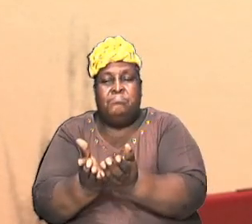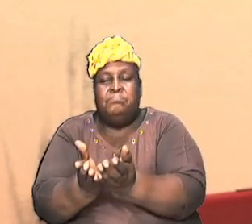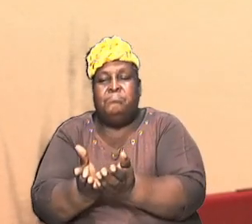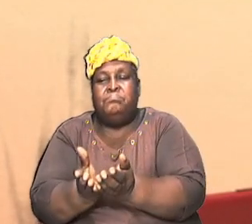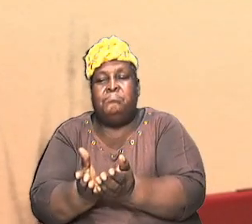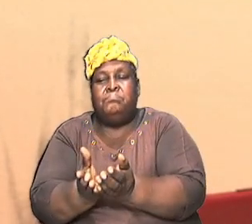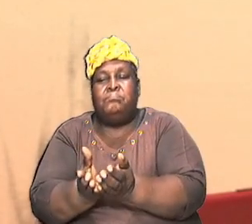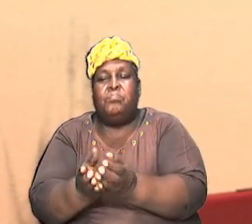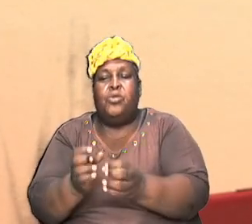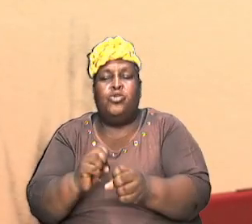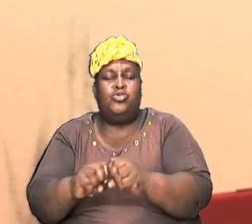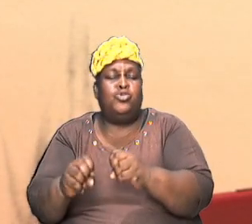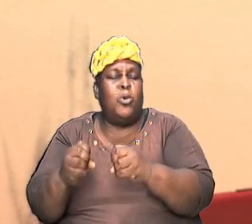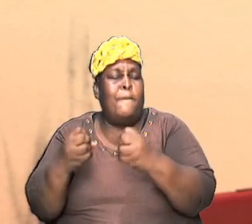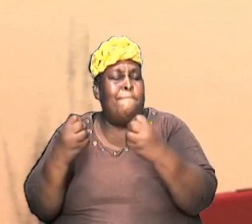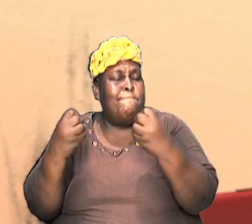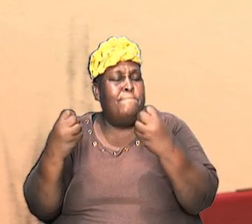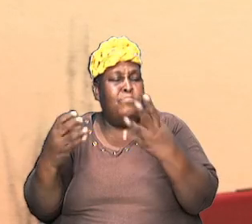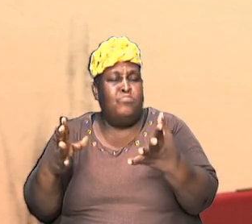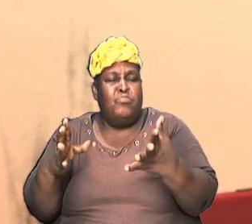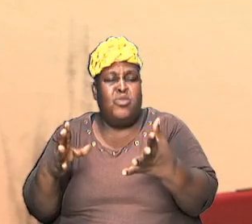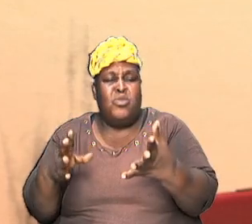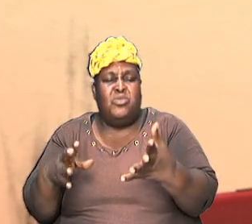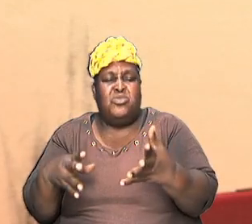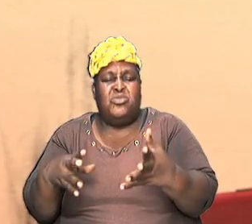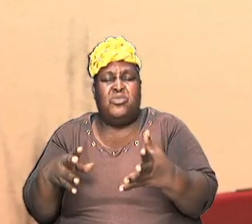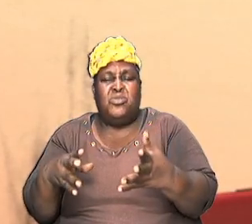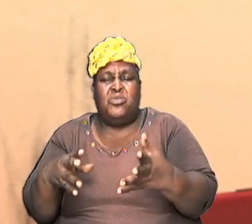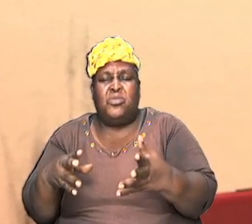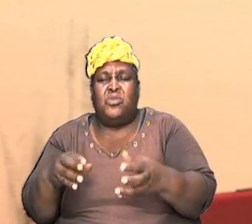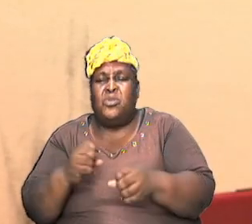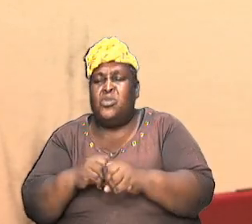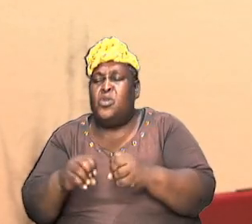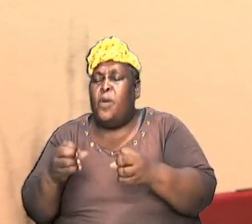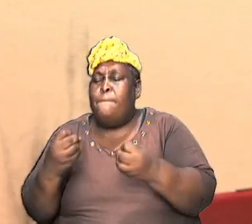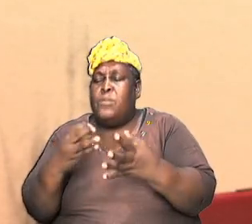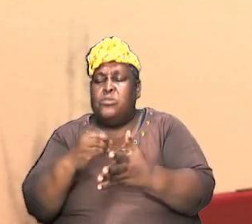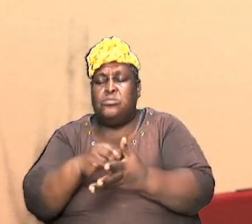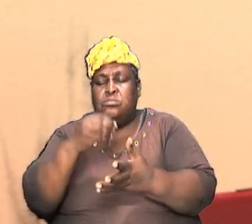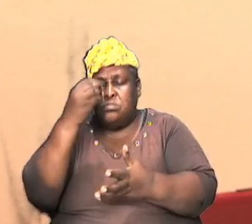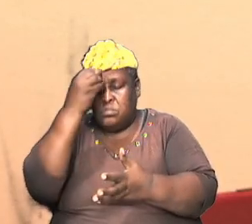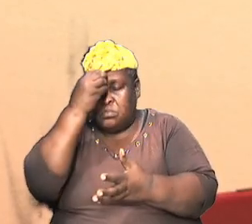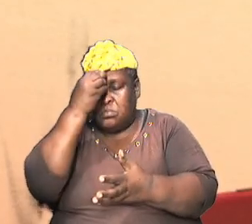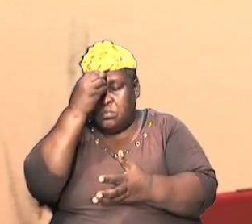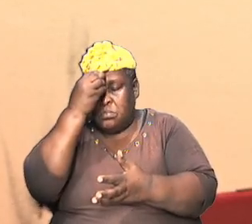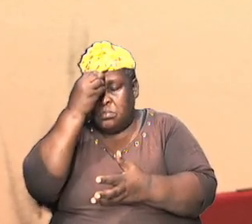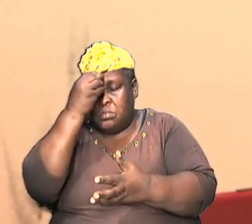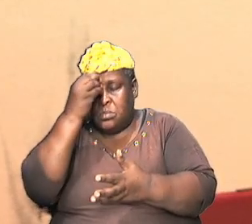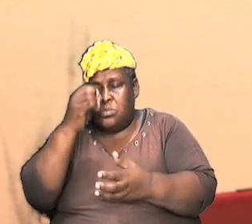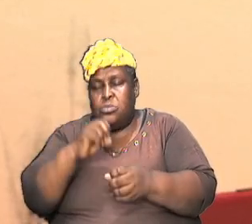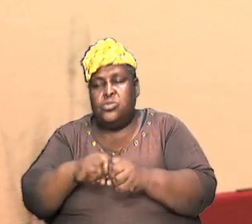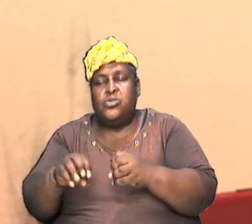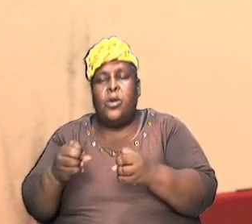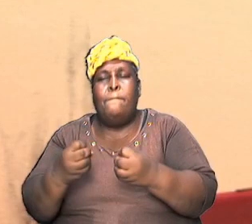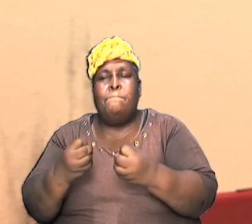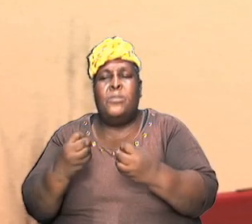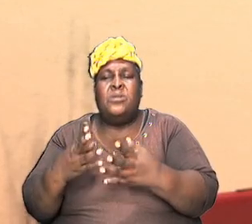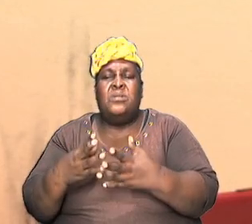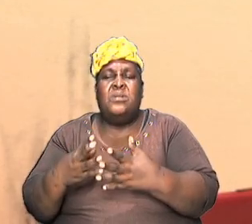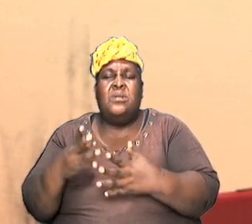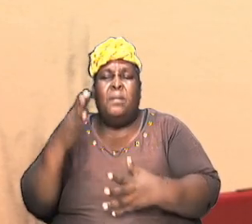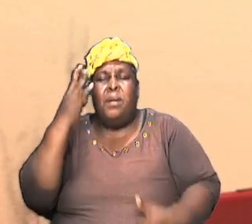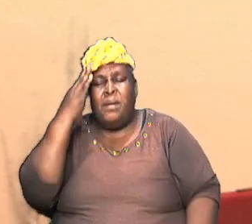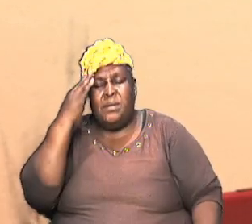there is so much to garner so much to learn and so much to ponder and